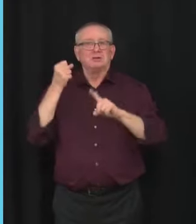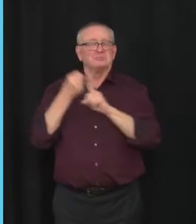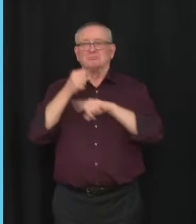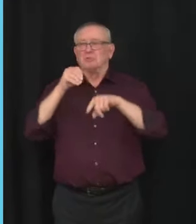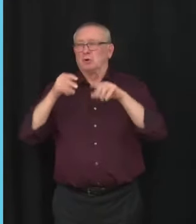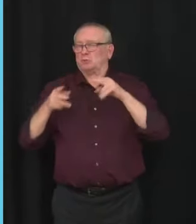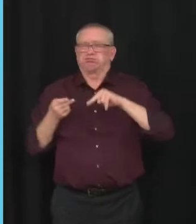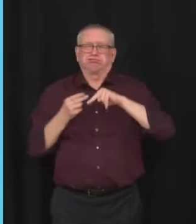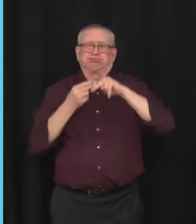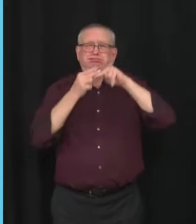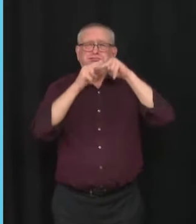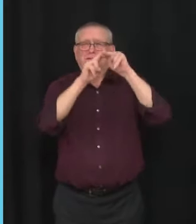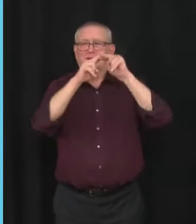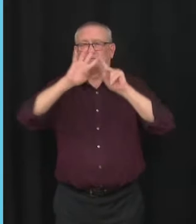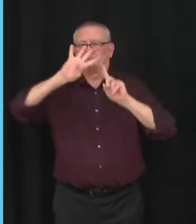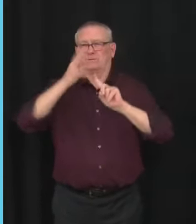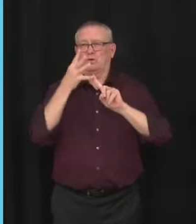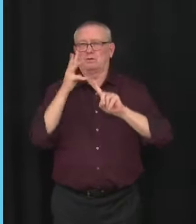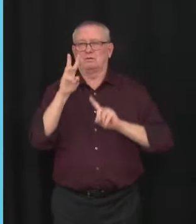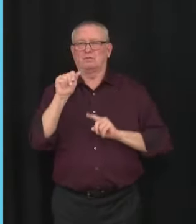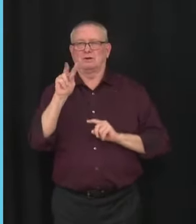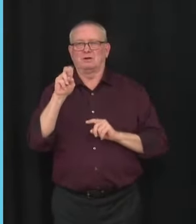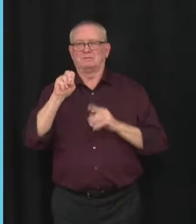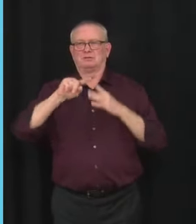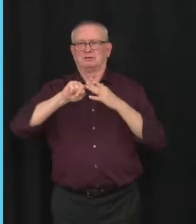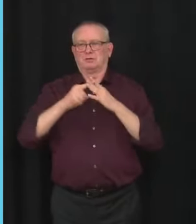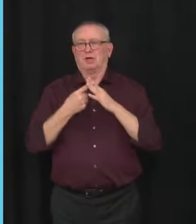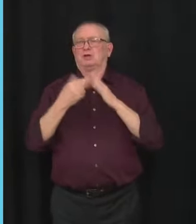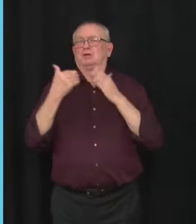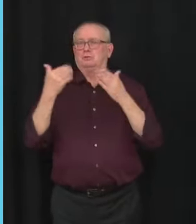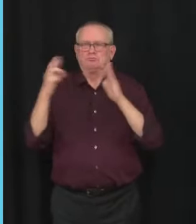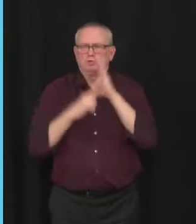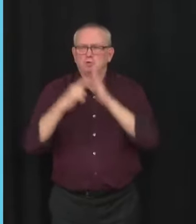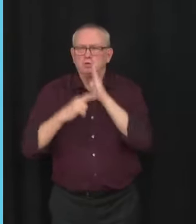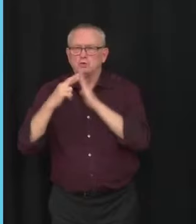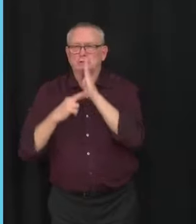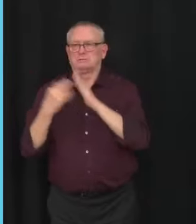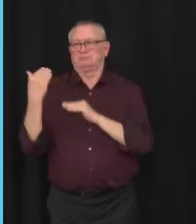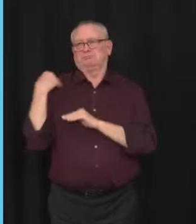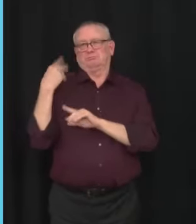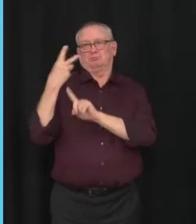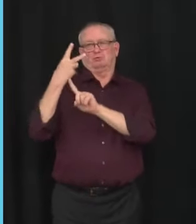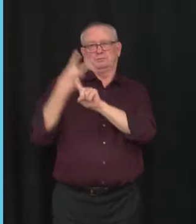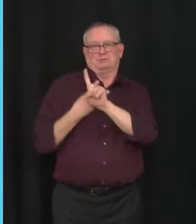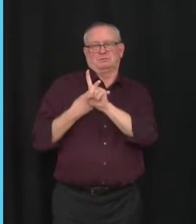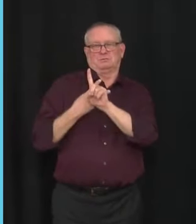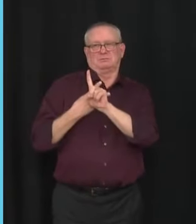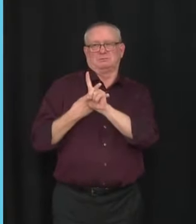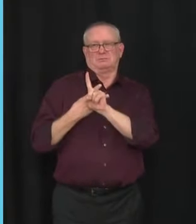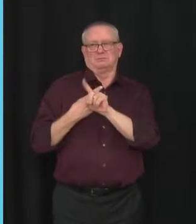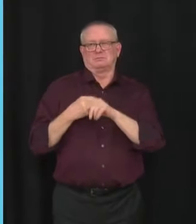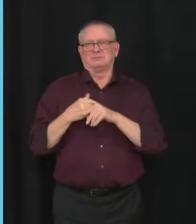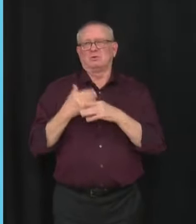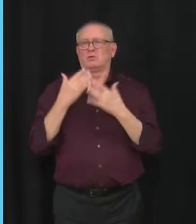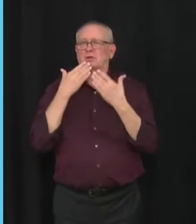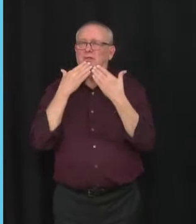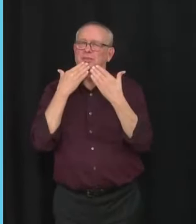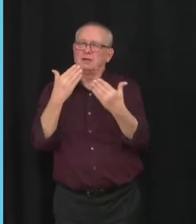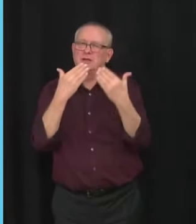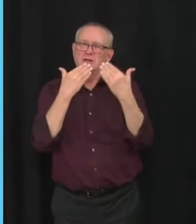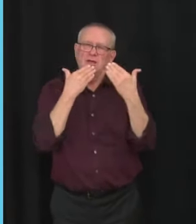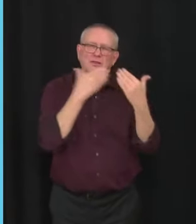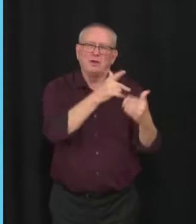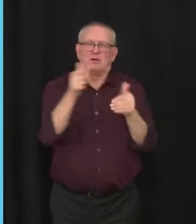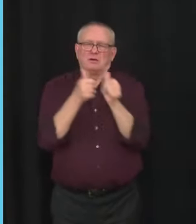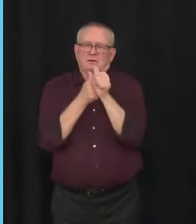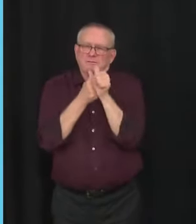measures and launched the restrictions exemption program. I want to thank every Alberta who's done their part to follow